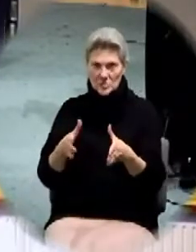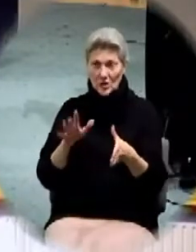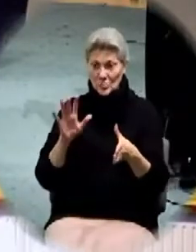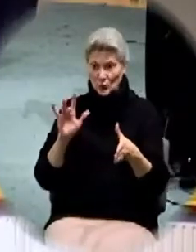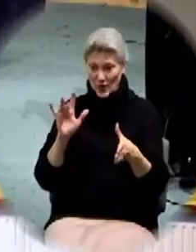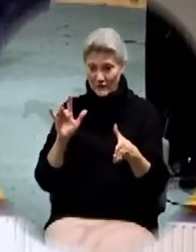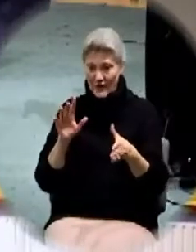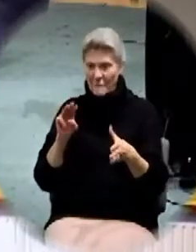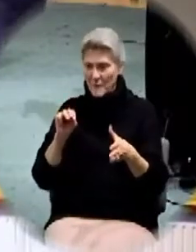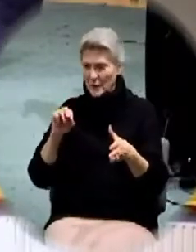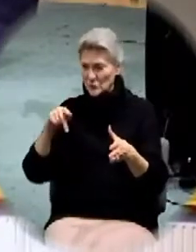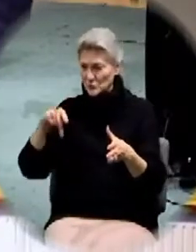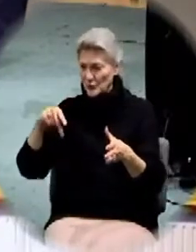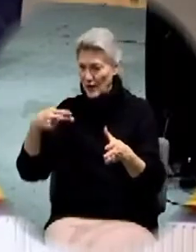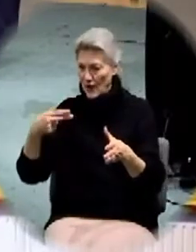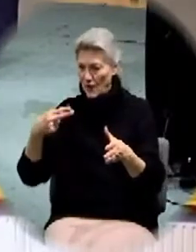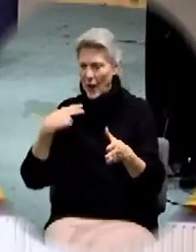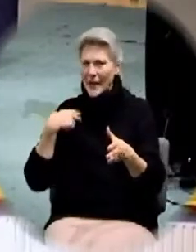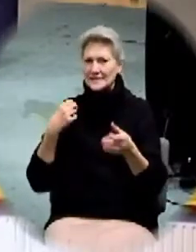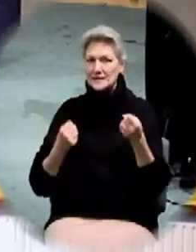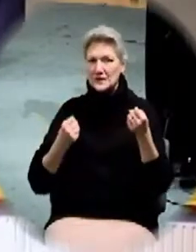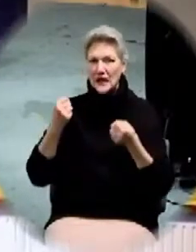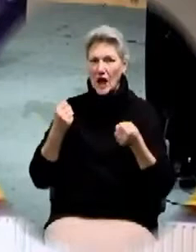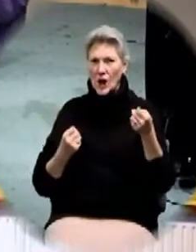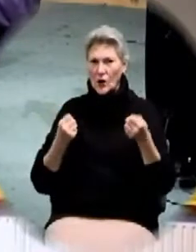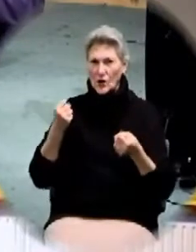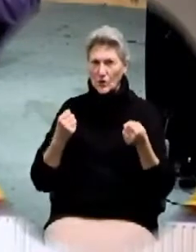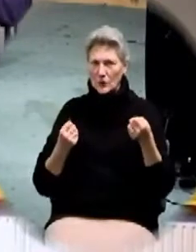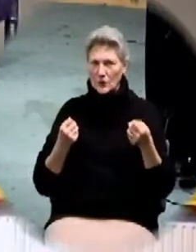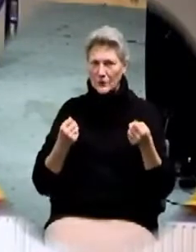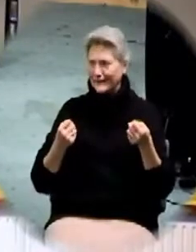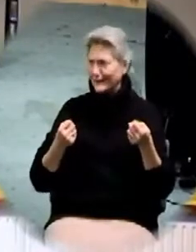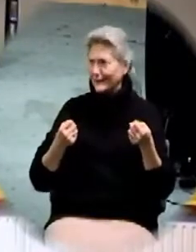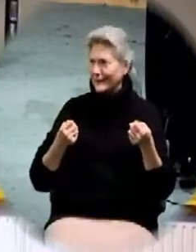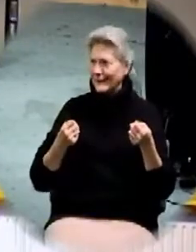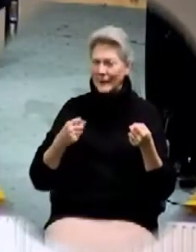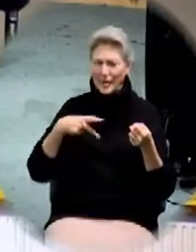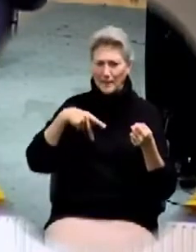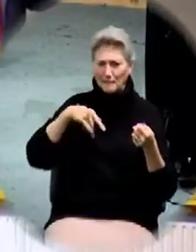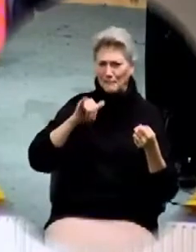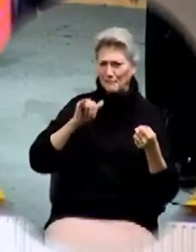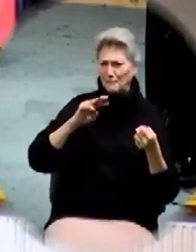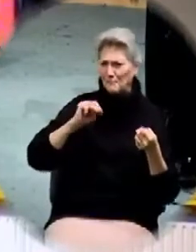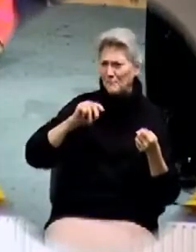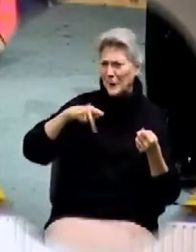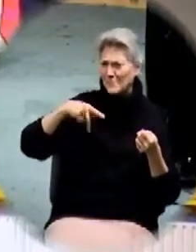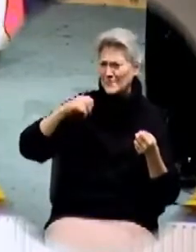and he's got some kind of car that's all, I think they call it pimped out.